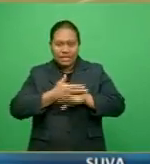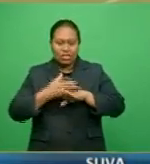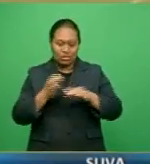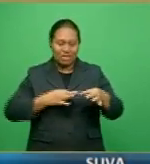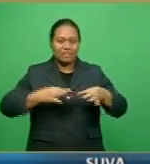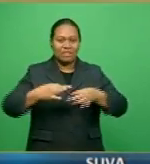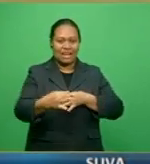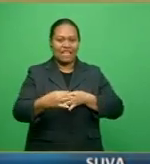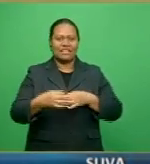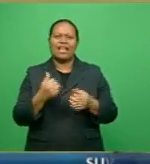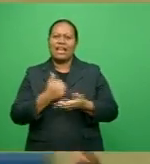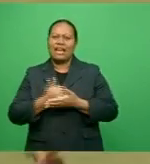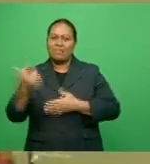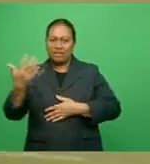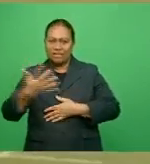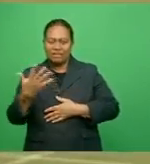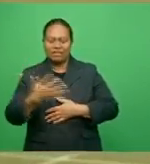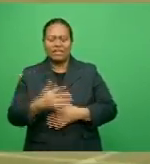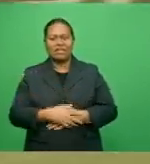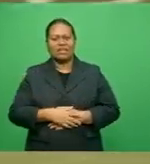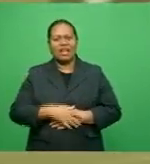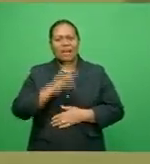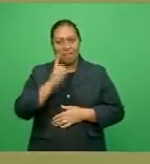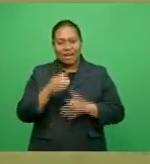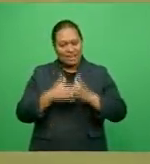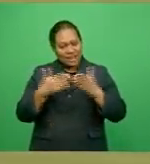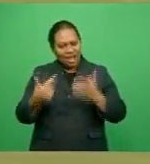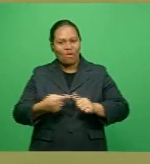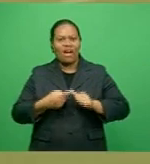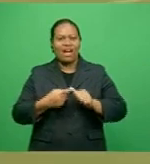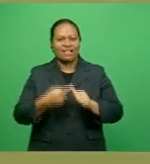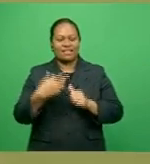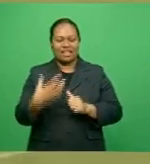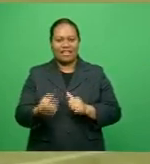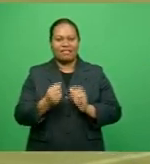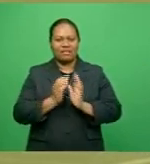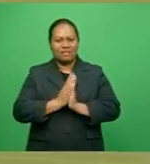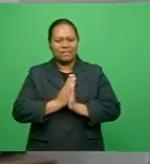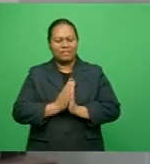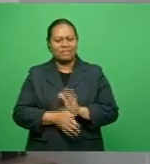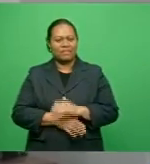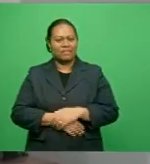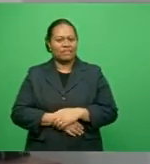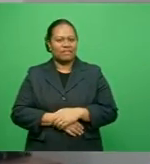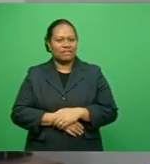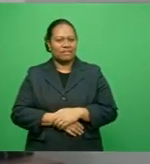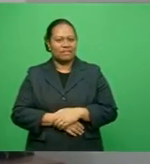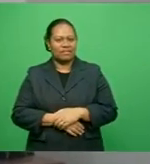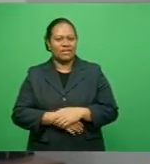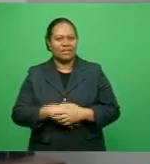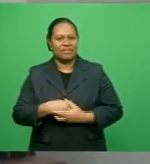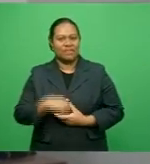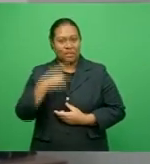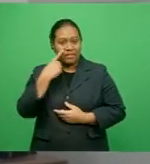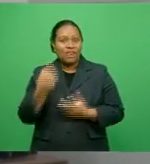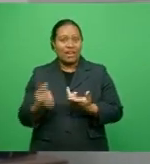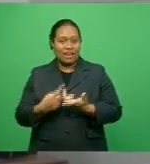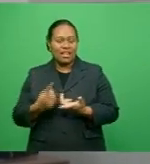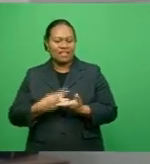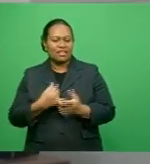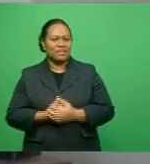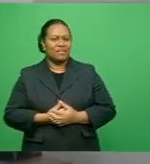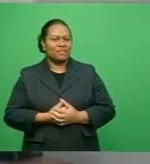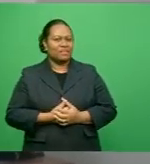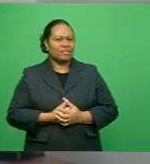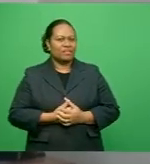departure and his prayers might have been answered in the form of Rasaku. He's one of those Fijians who's blessed genetically. If you have to look at the size